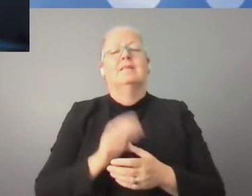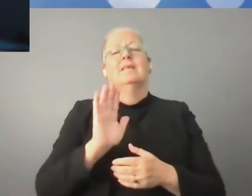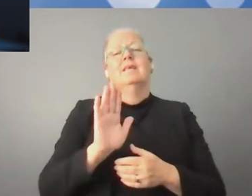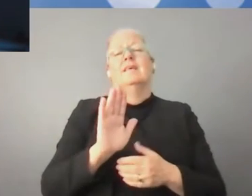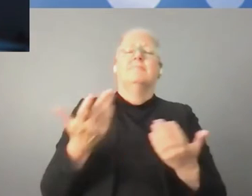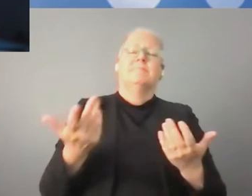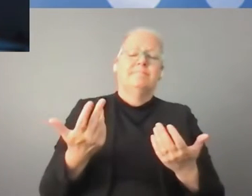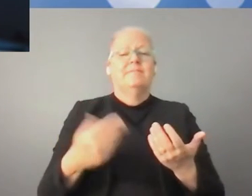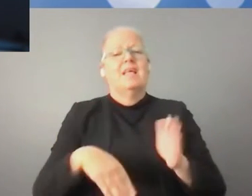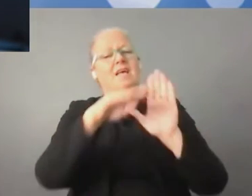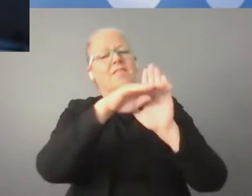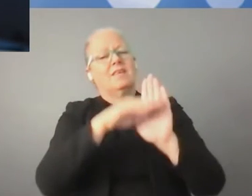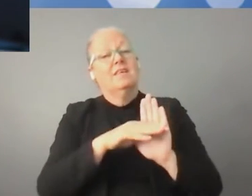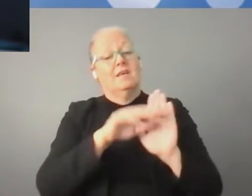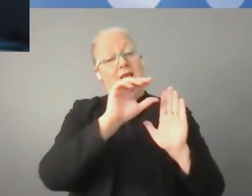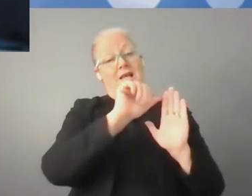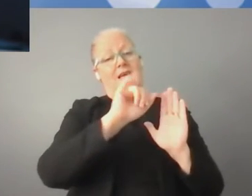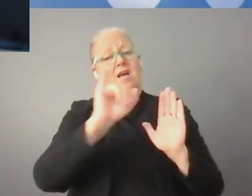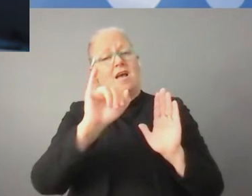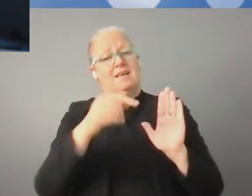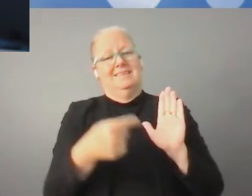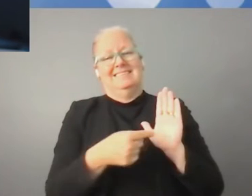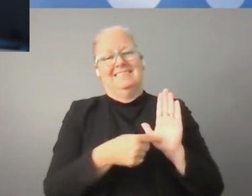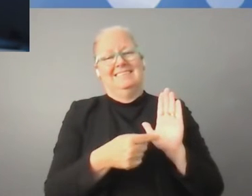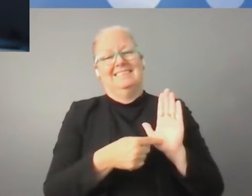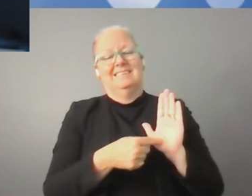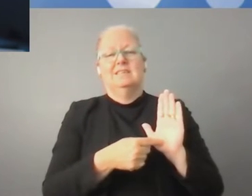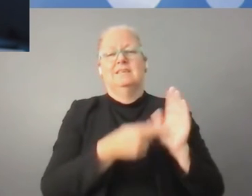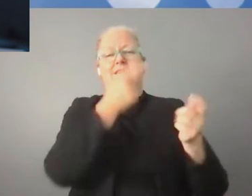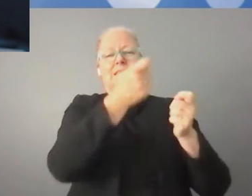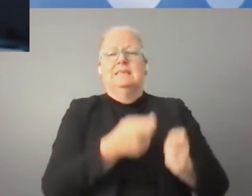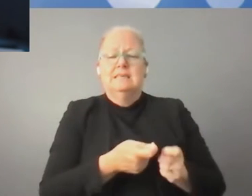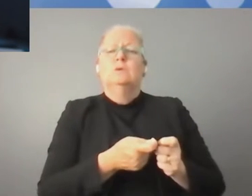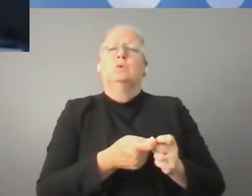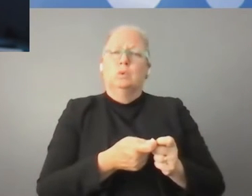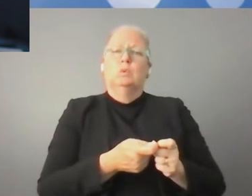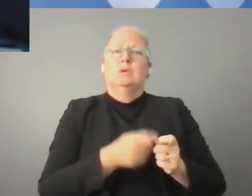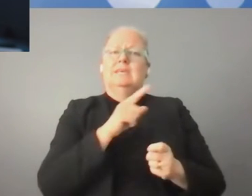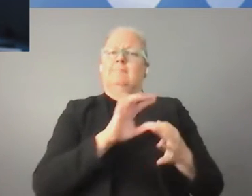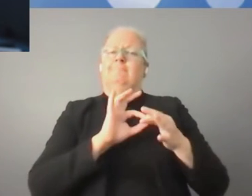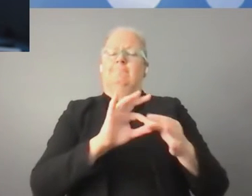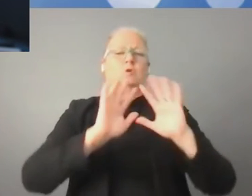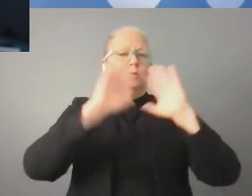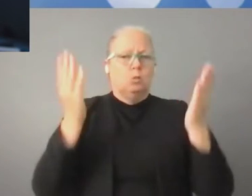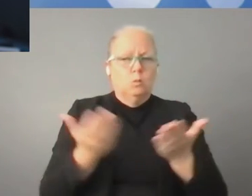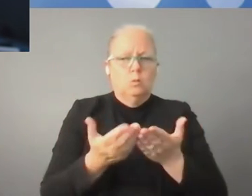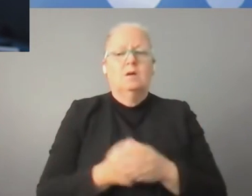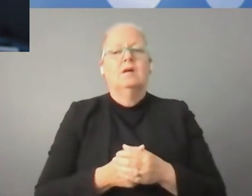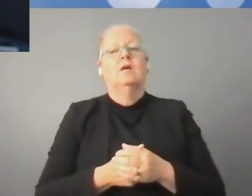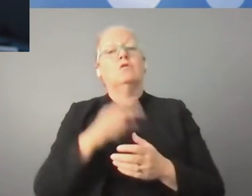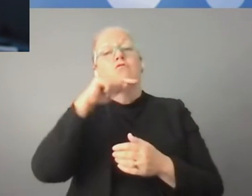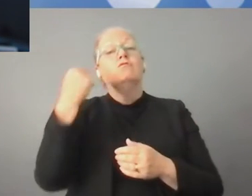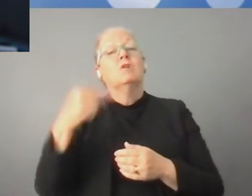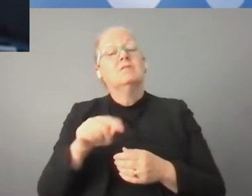of AI is relevant to all over the world. Russia's top priority is human